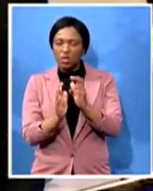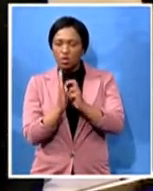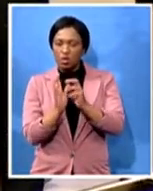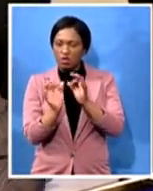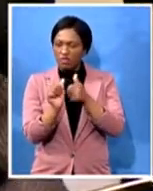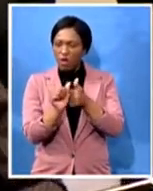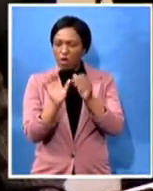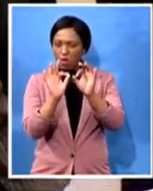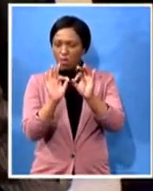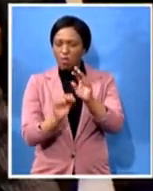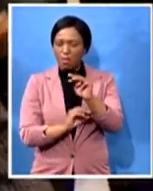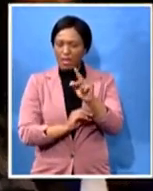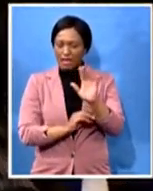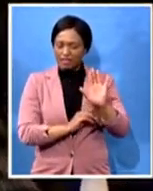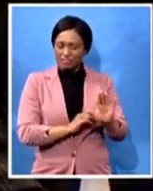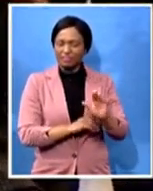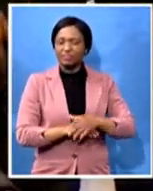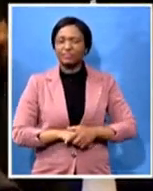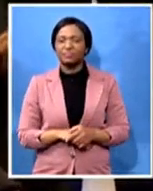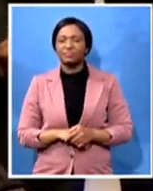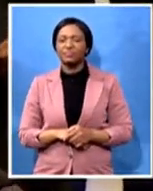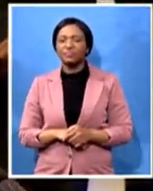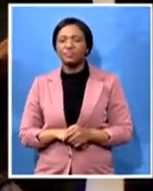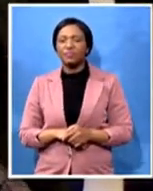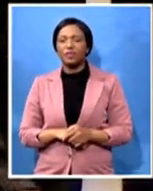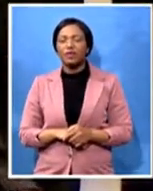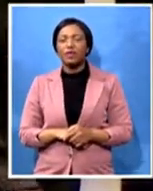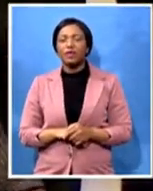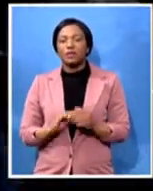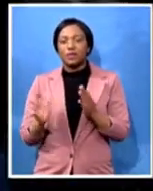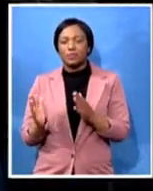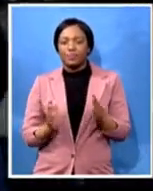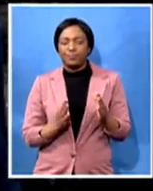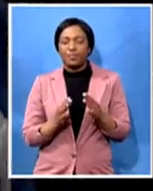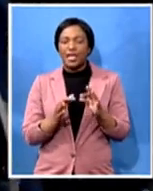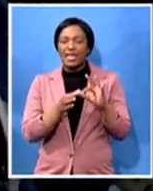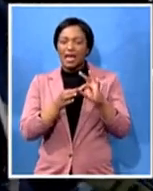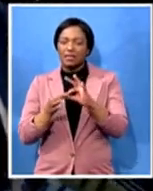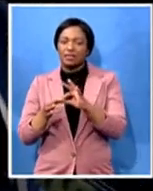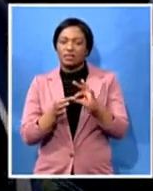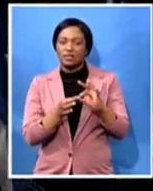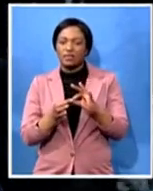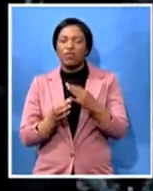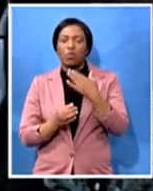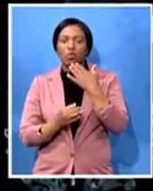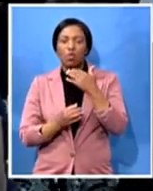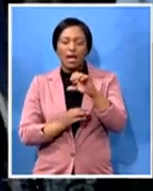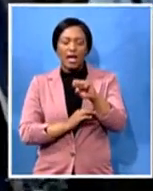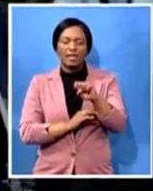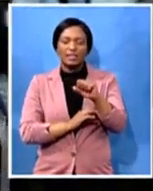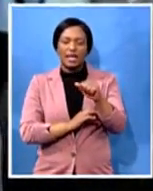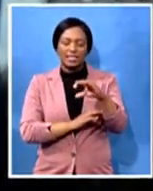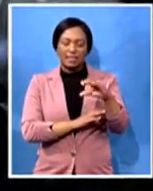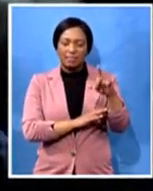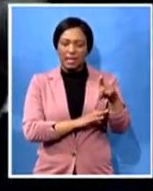and when it comes to the relations between the sact and the anc he played a